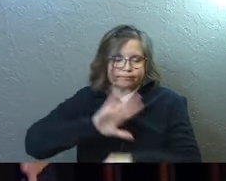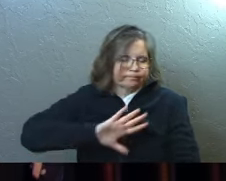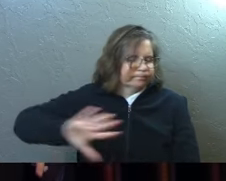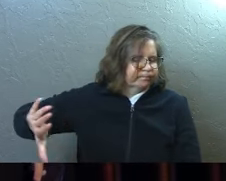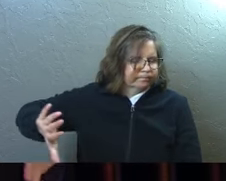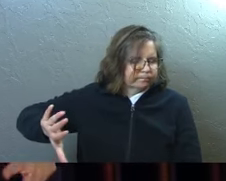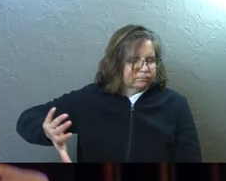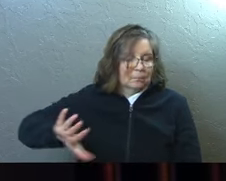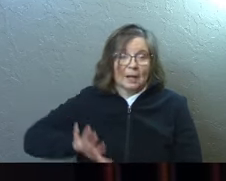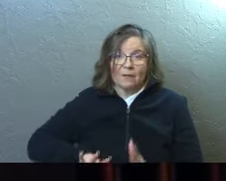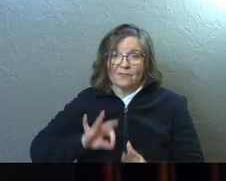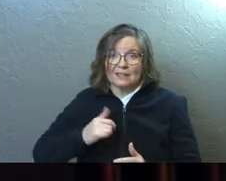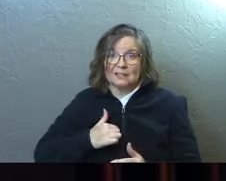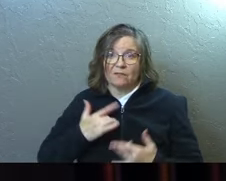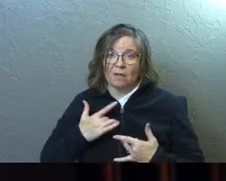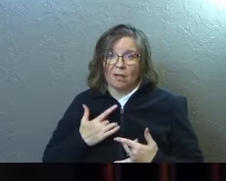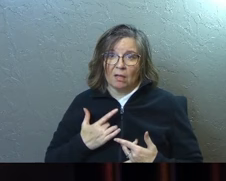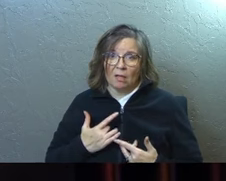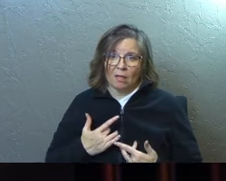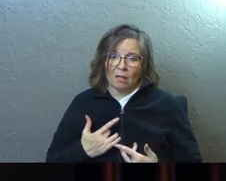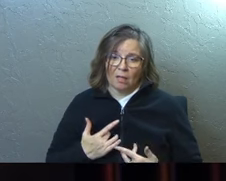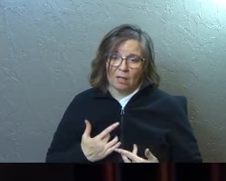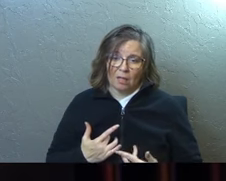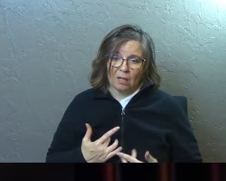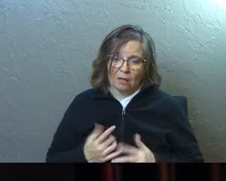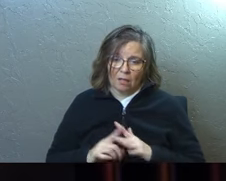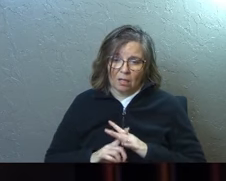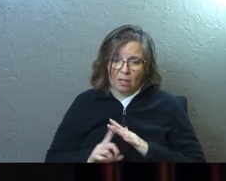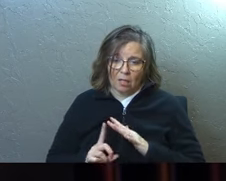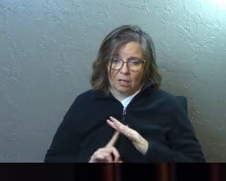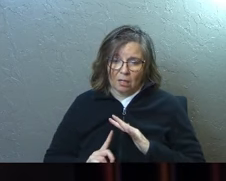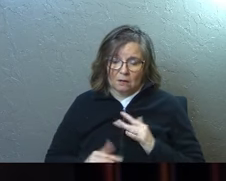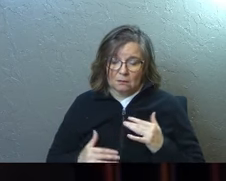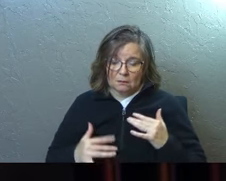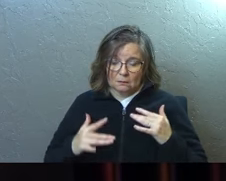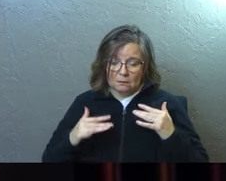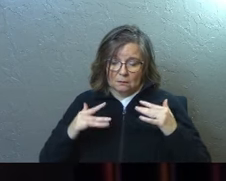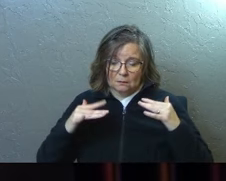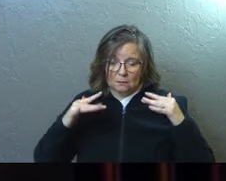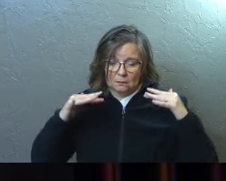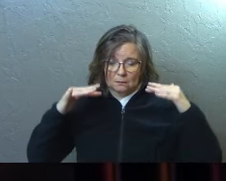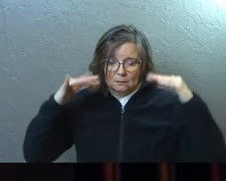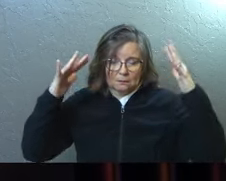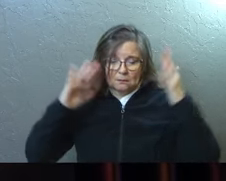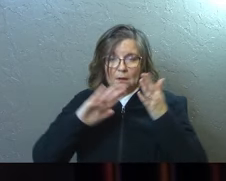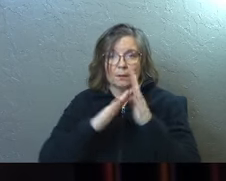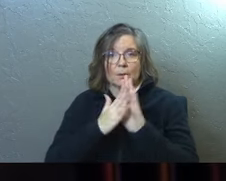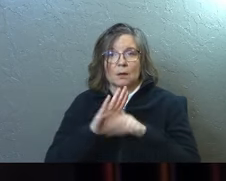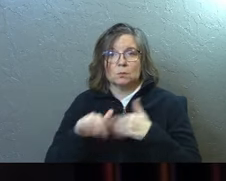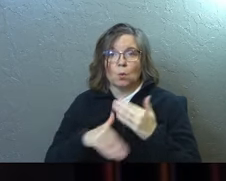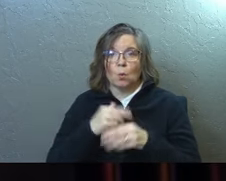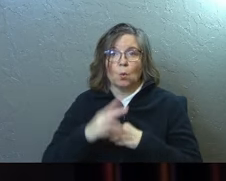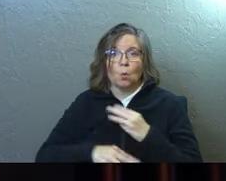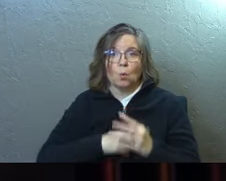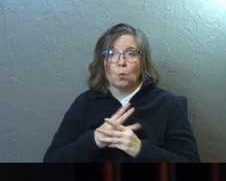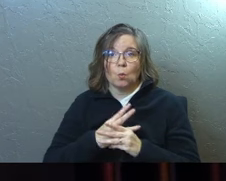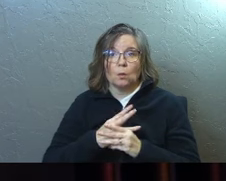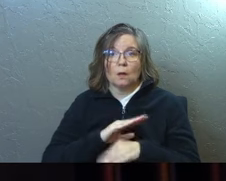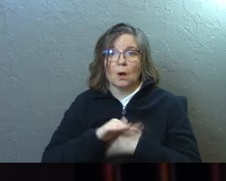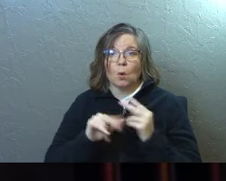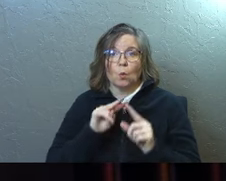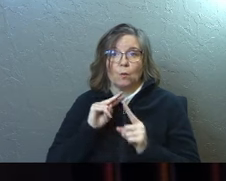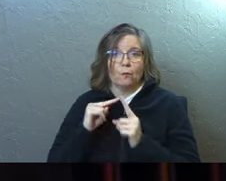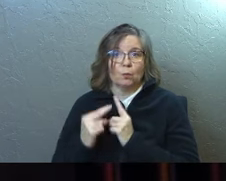And we find ourselves despairing and drowning in the midst of it. And it becomes our whole world, our whole view.